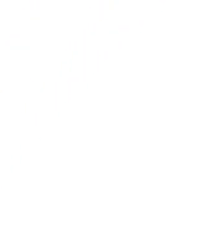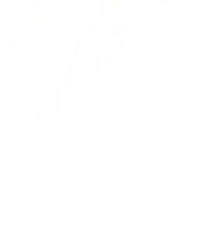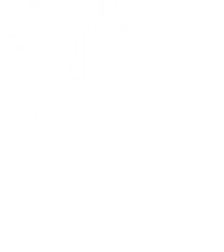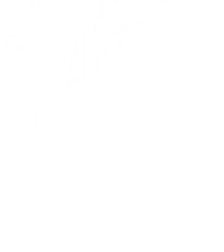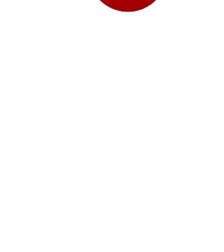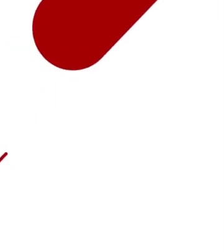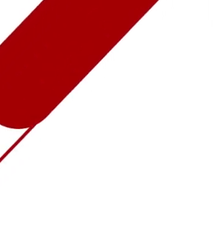SD-party woman's